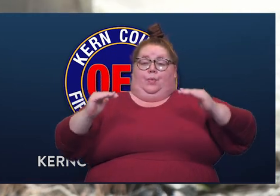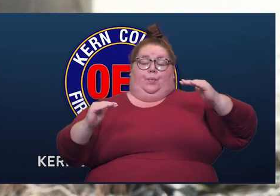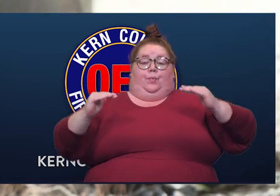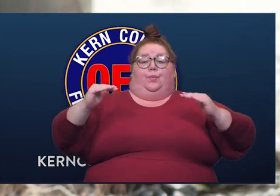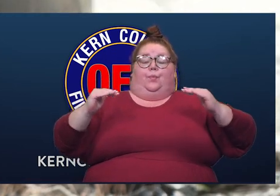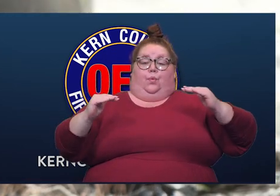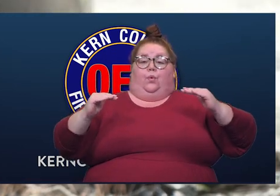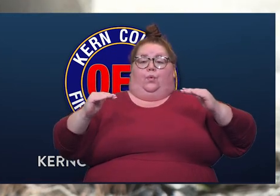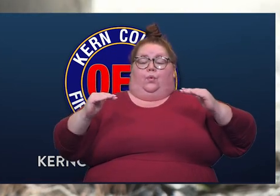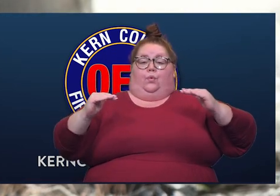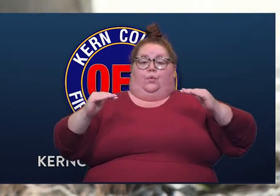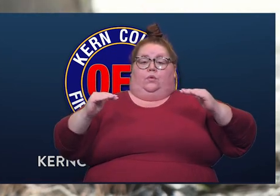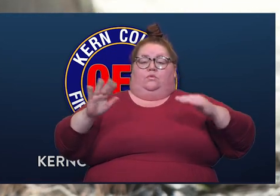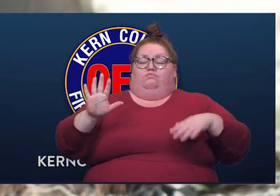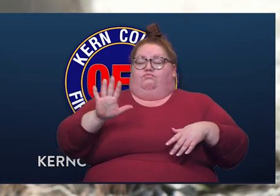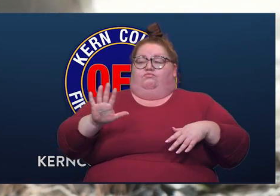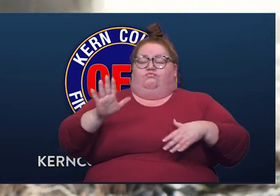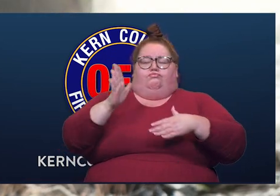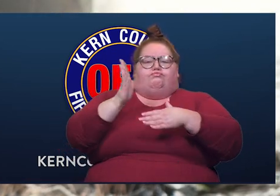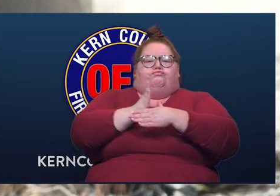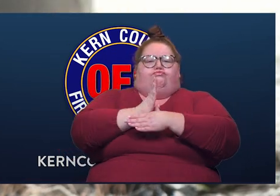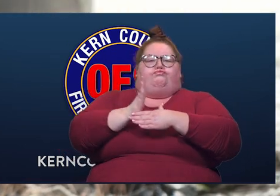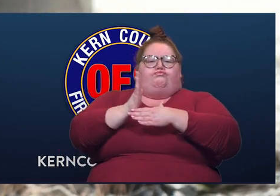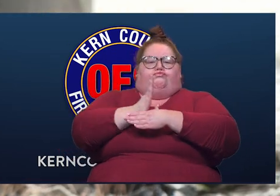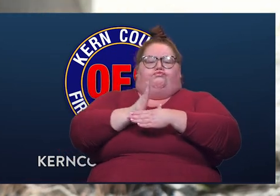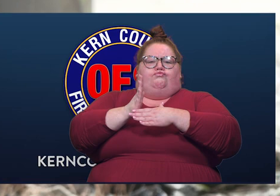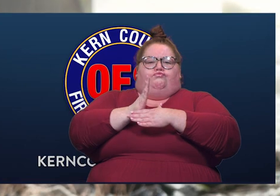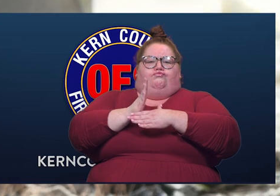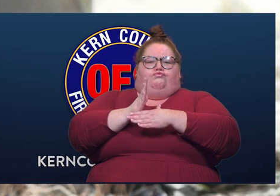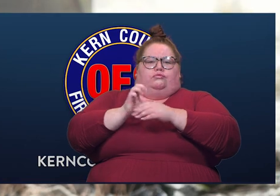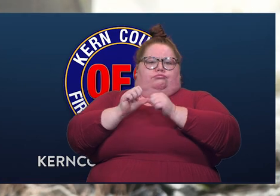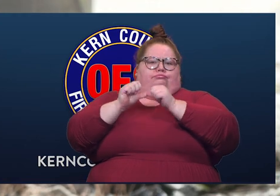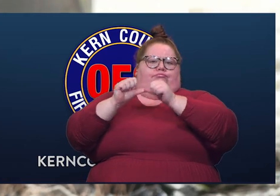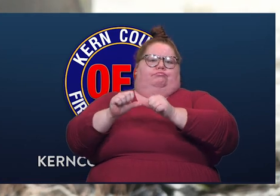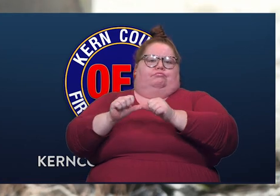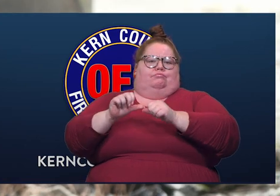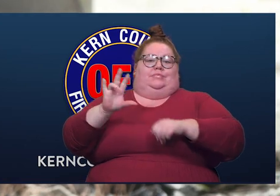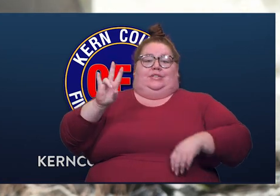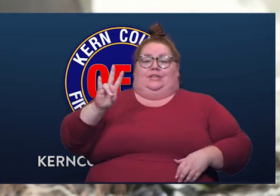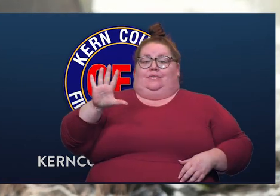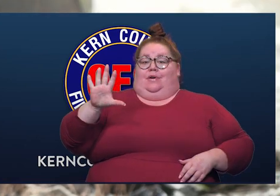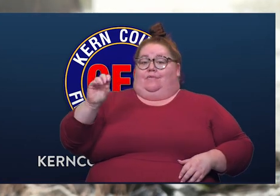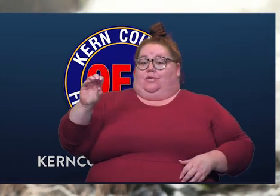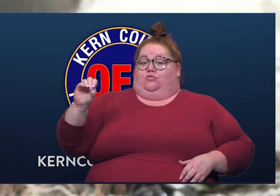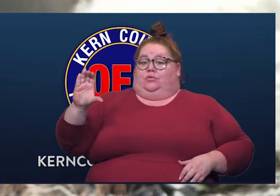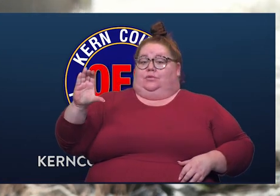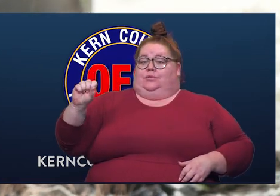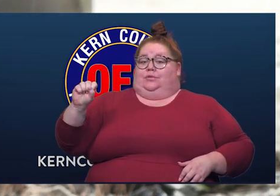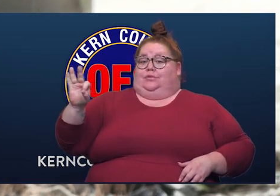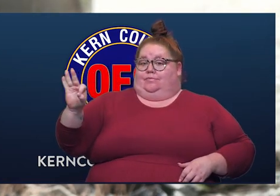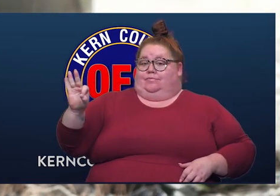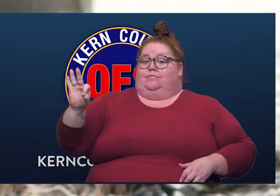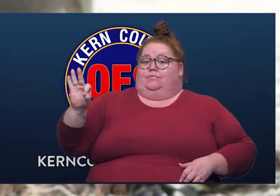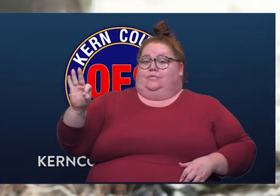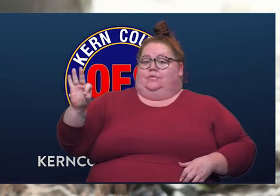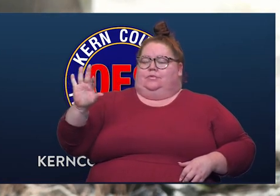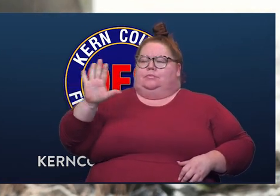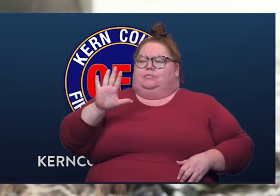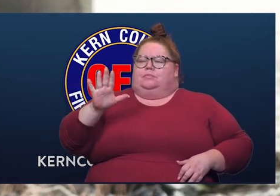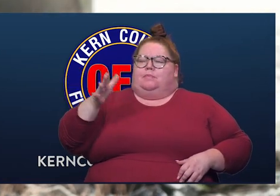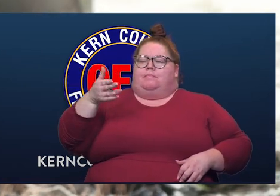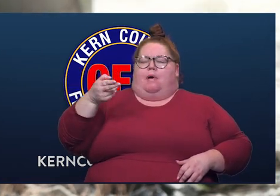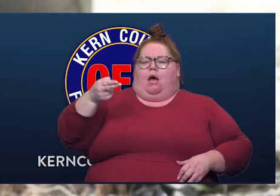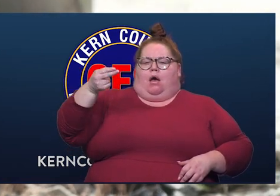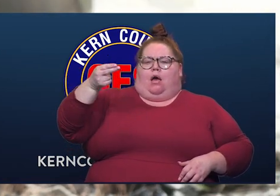those out to that average that we're continually wanting to use, is that 7,500 CFS, and slightly above,